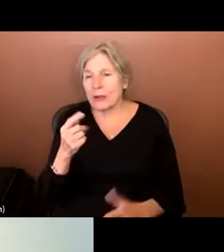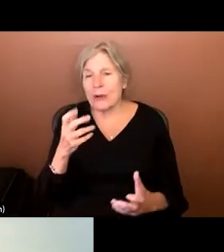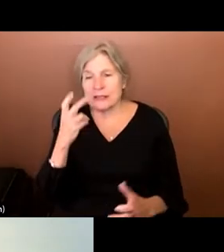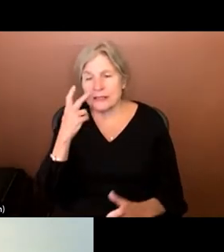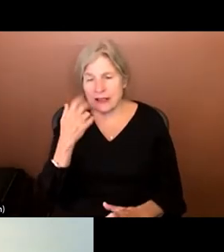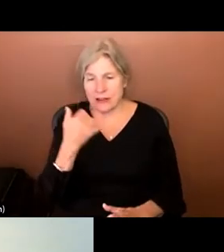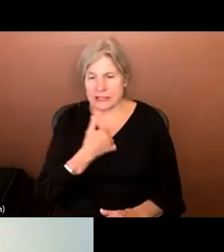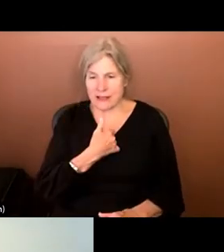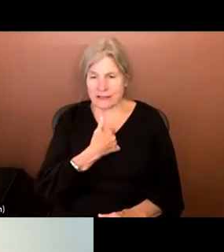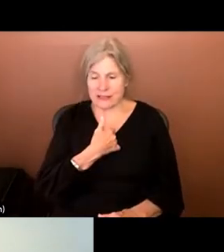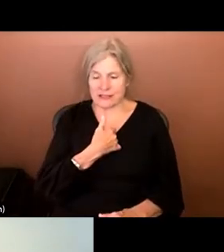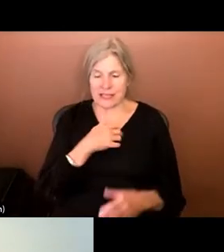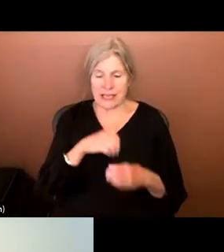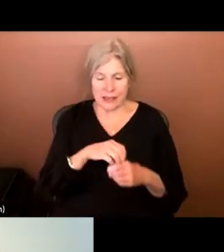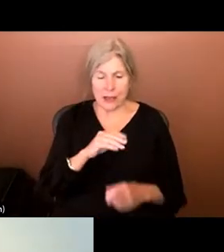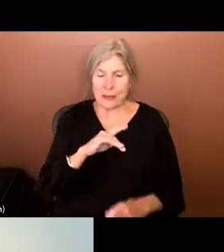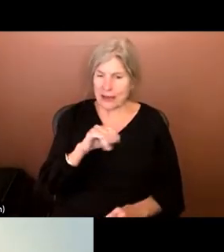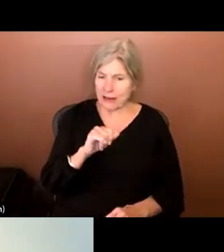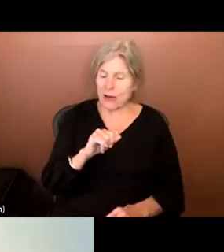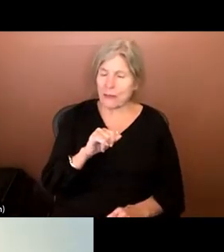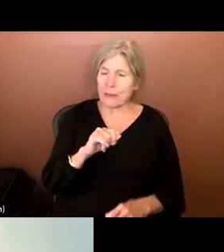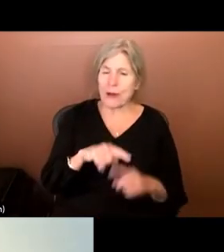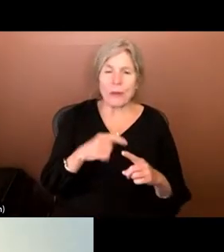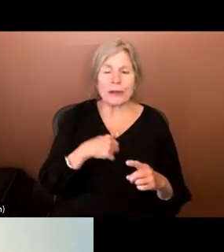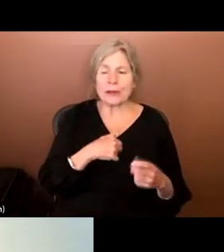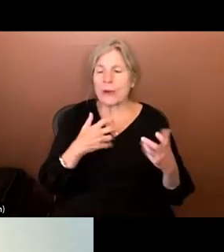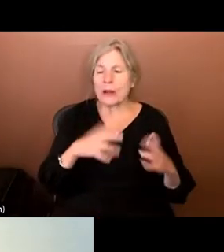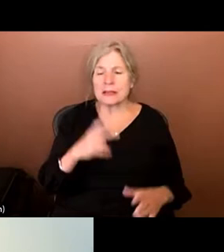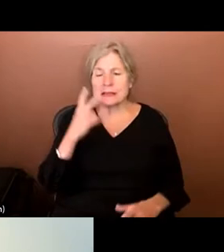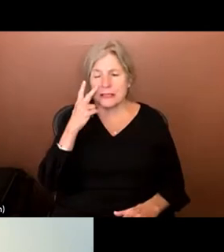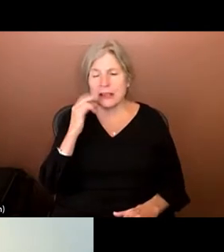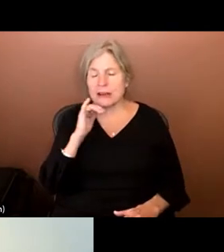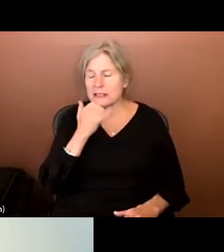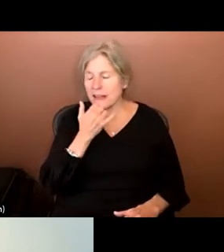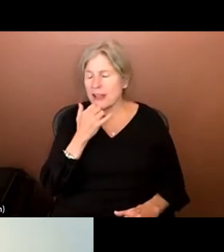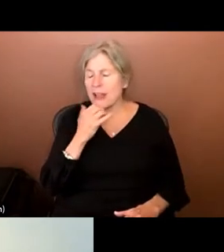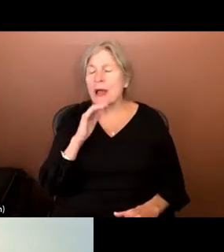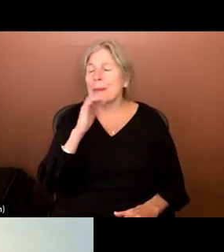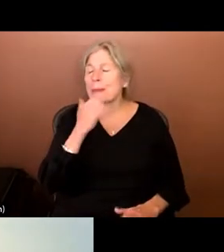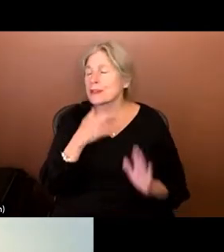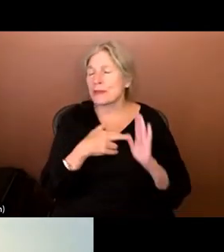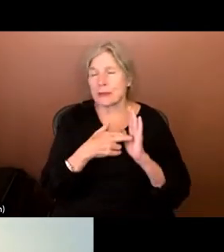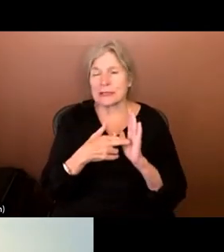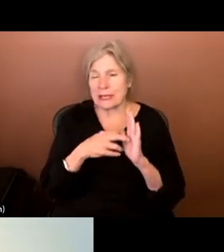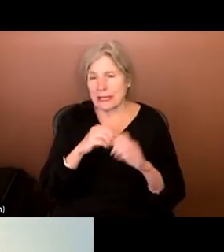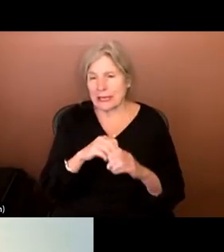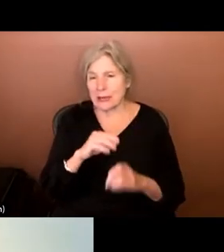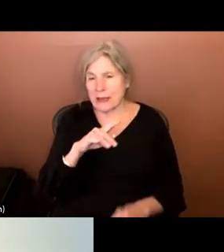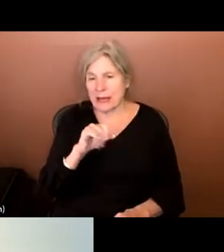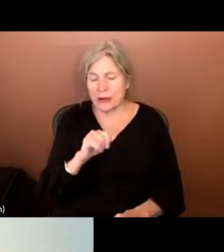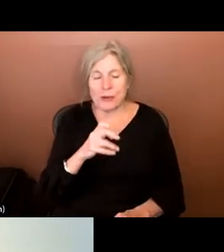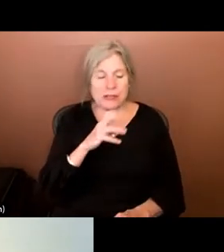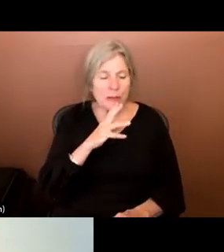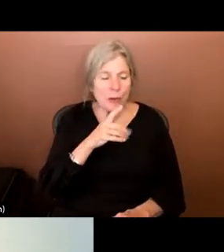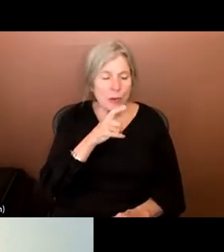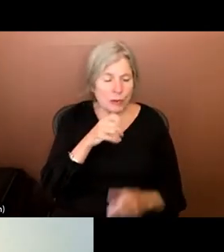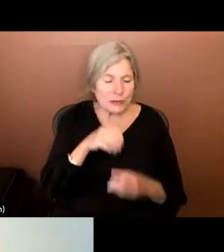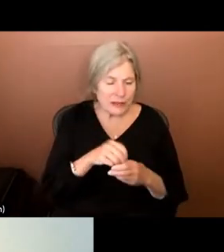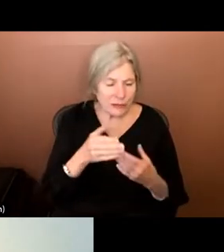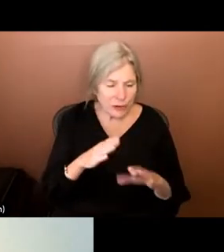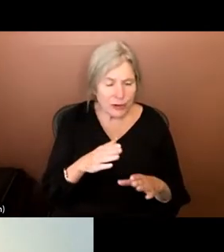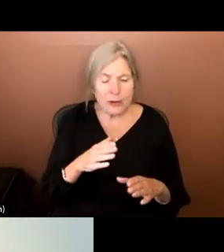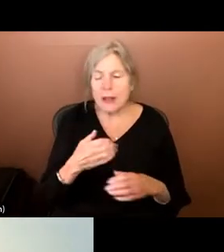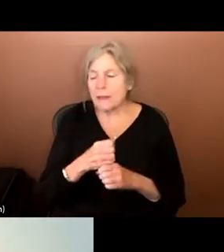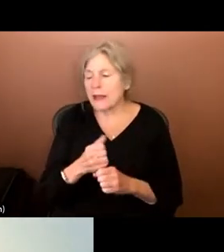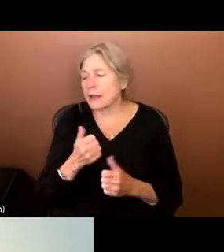ourselves in media, but we don't want to see ourselves misrepresented. So we want to be talking about who's in the room, making what choices